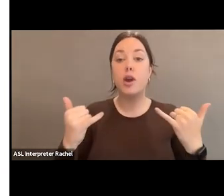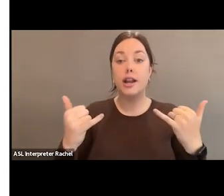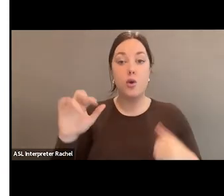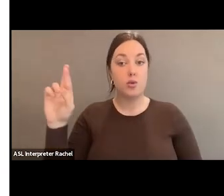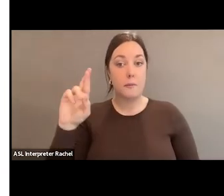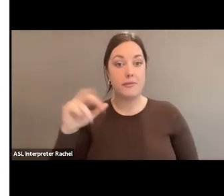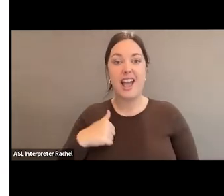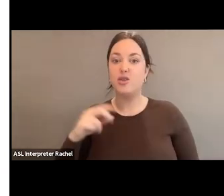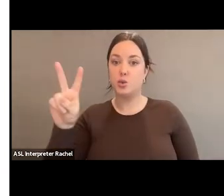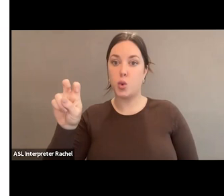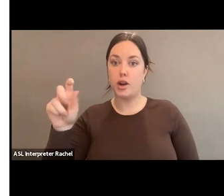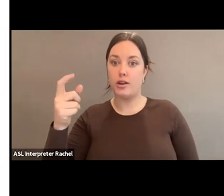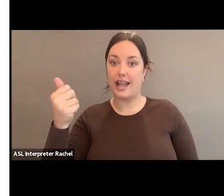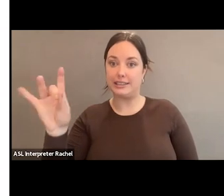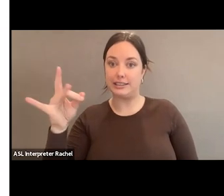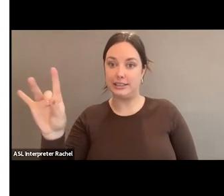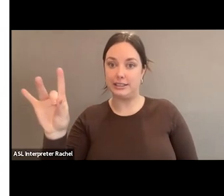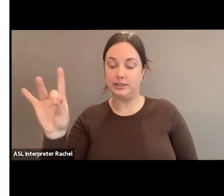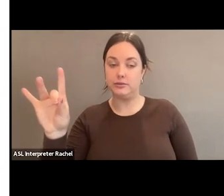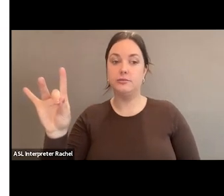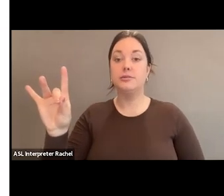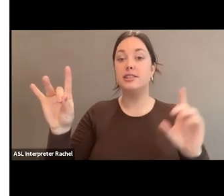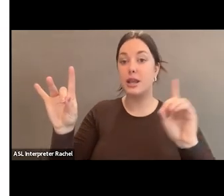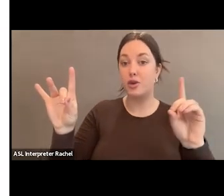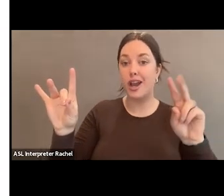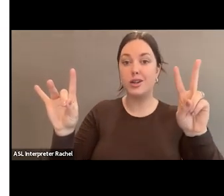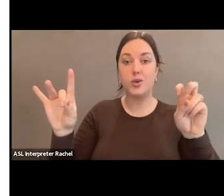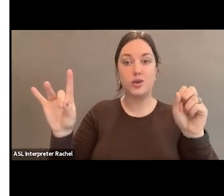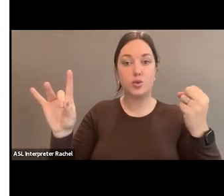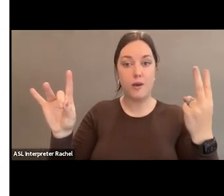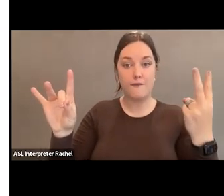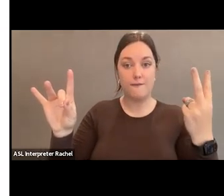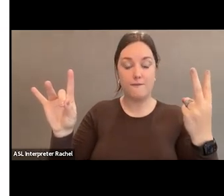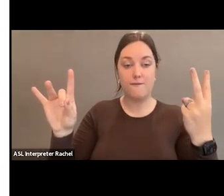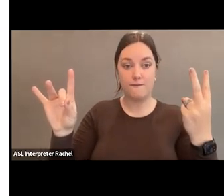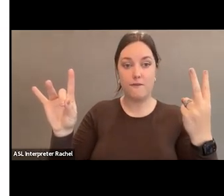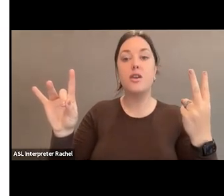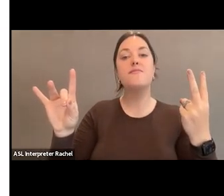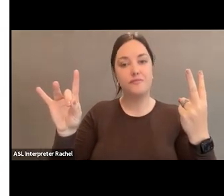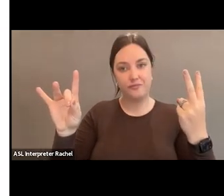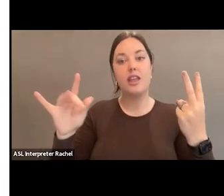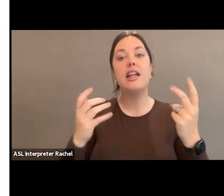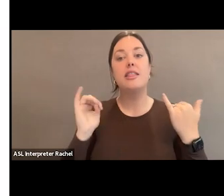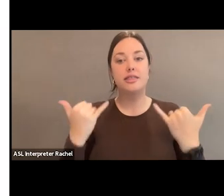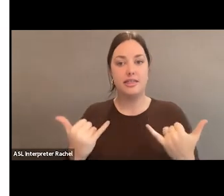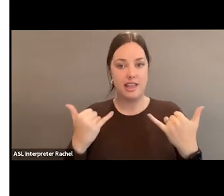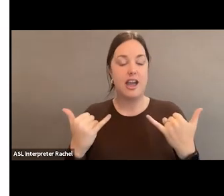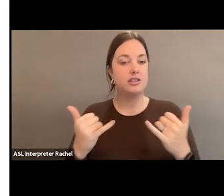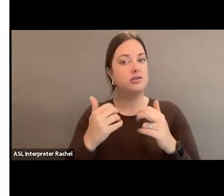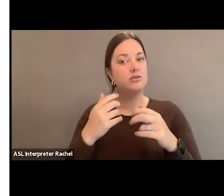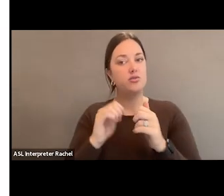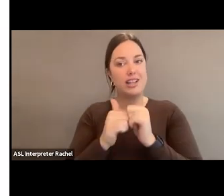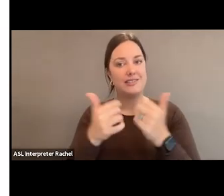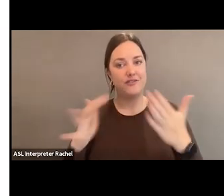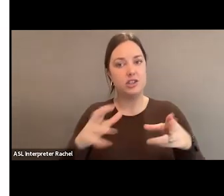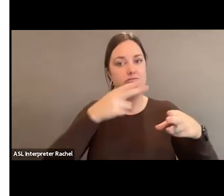218 seats, two Democrats, 212. Those, again, are the races that have been called, but more